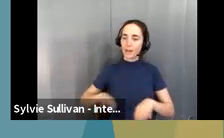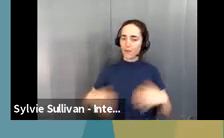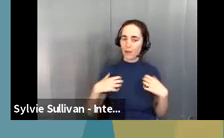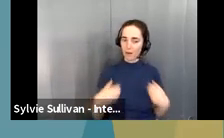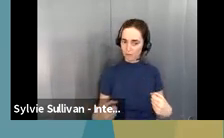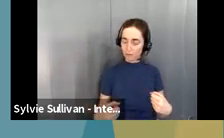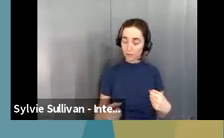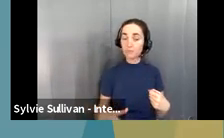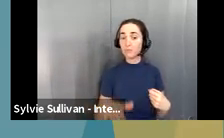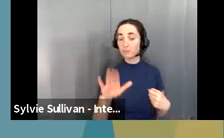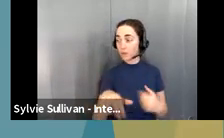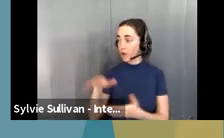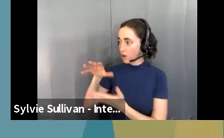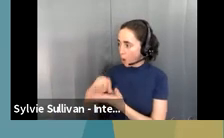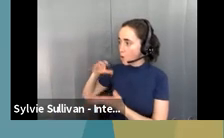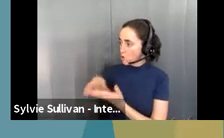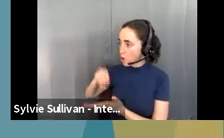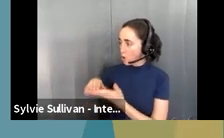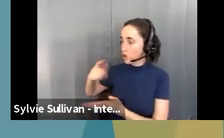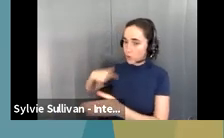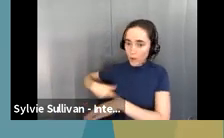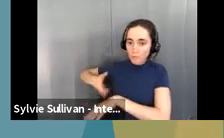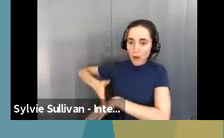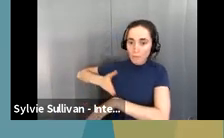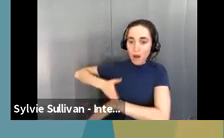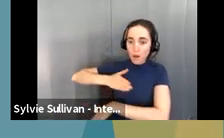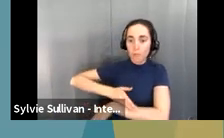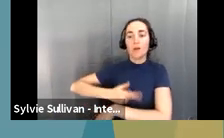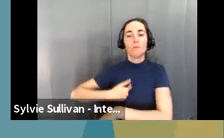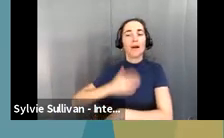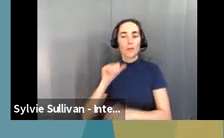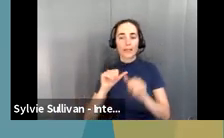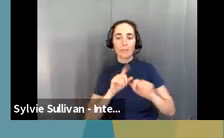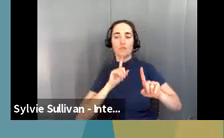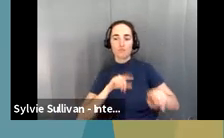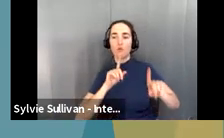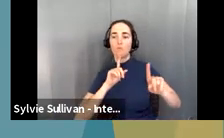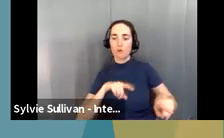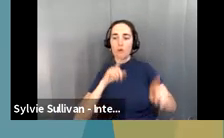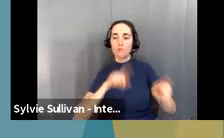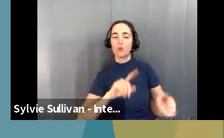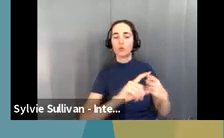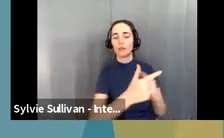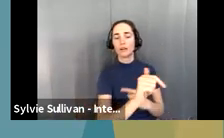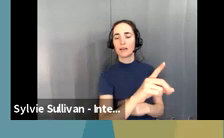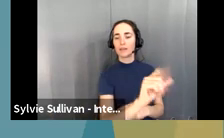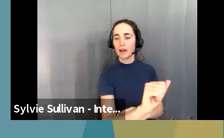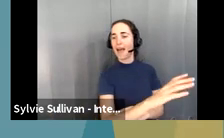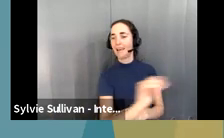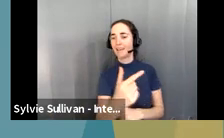becomes available and we progress in that area, I will continue to report out on that, um, to GACTA and GODA.